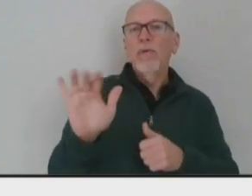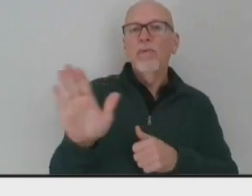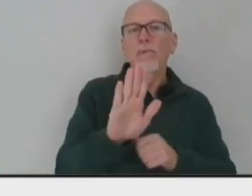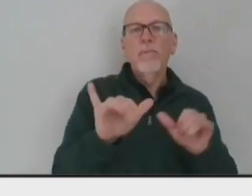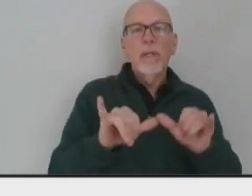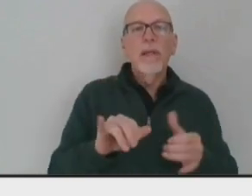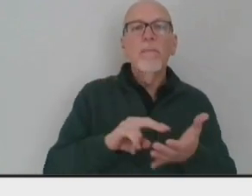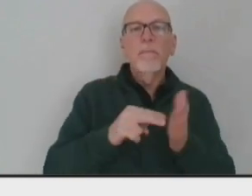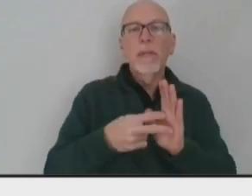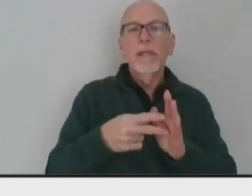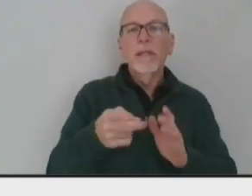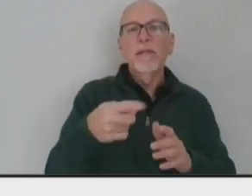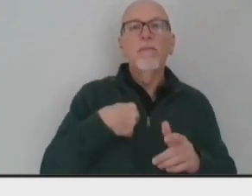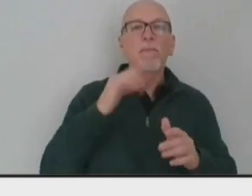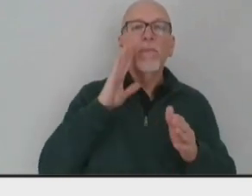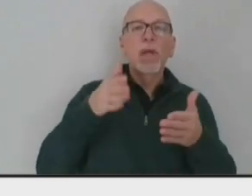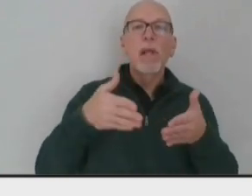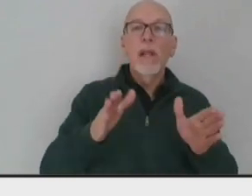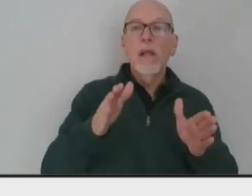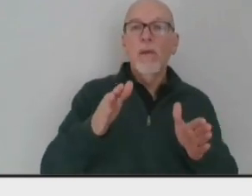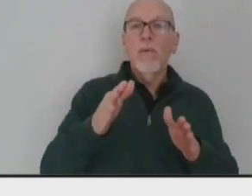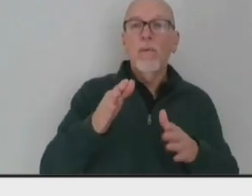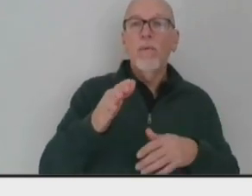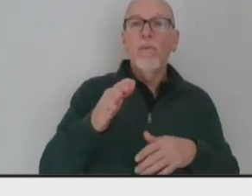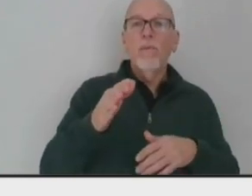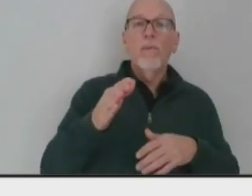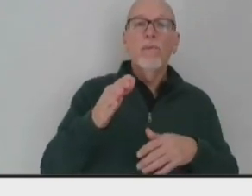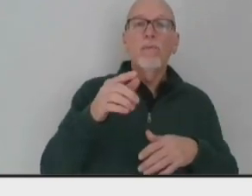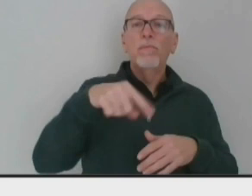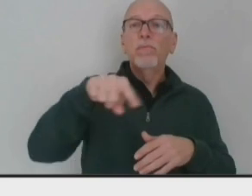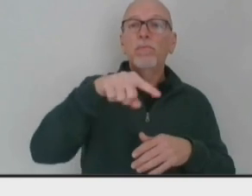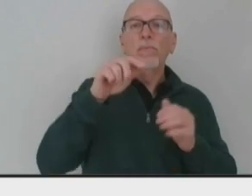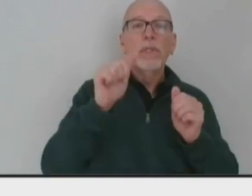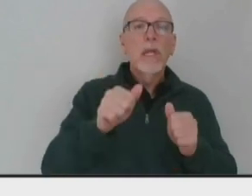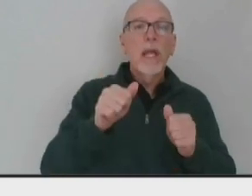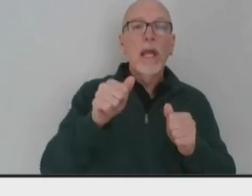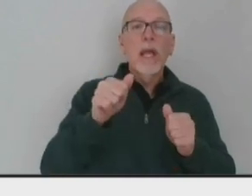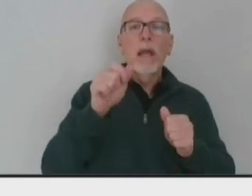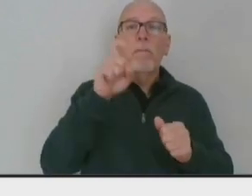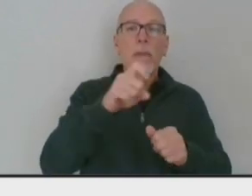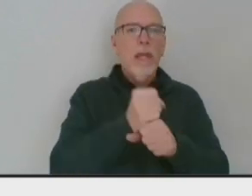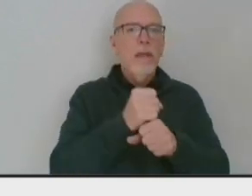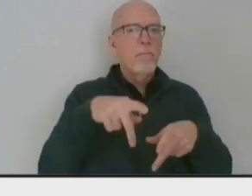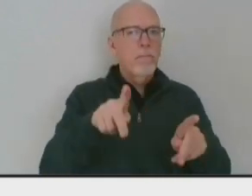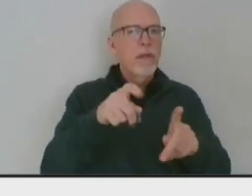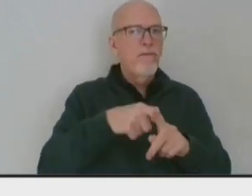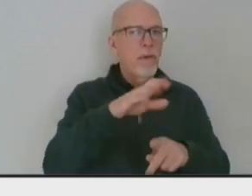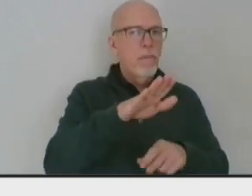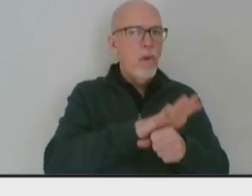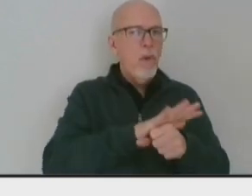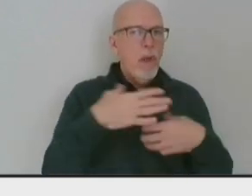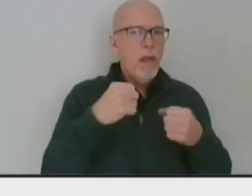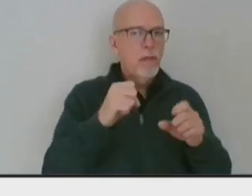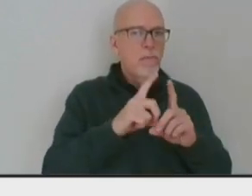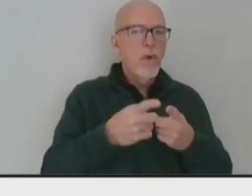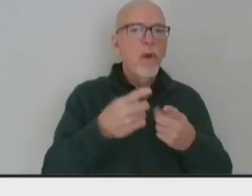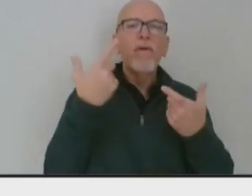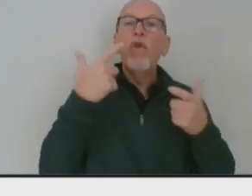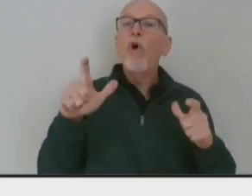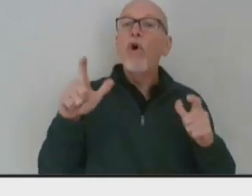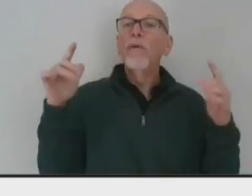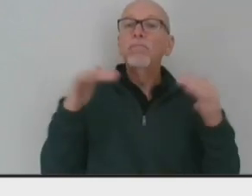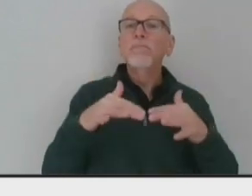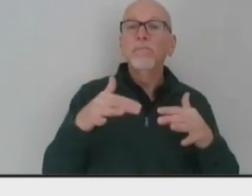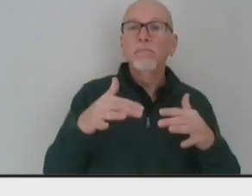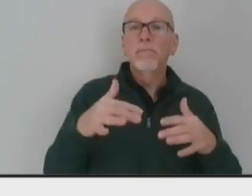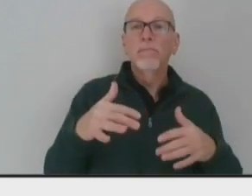we're going to allow individuals or entities to seek permission from their local health departments to host larger events, the social no longer. So